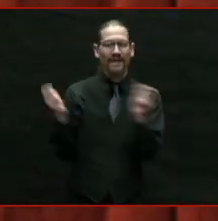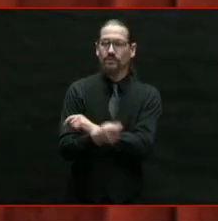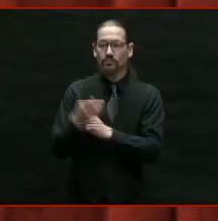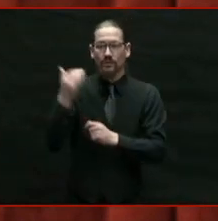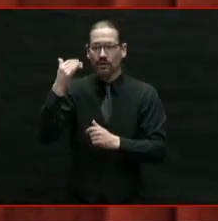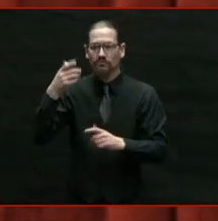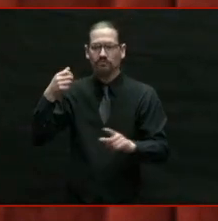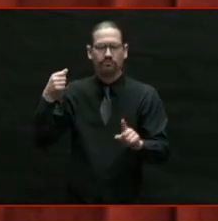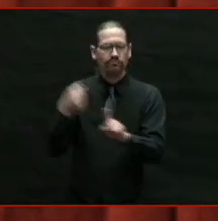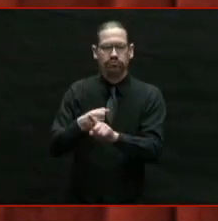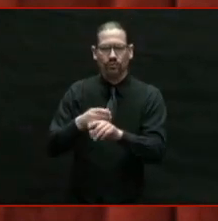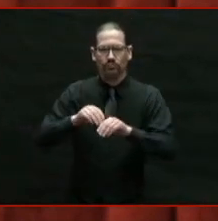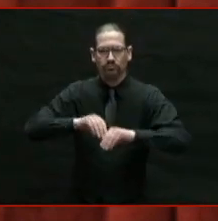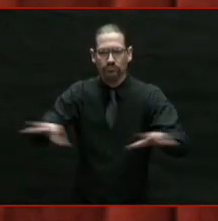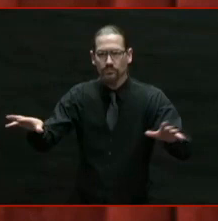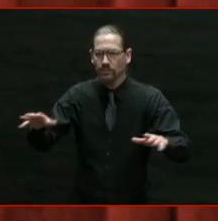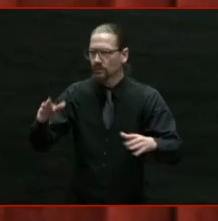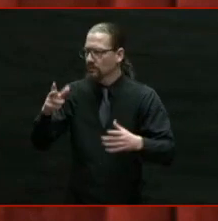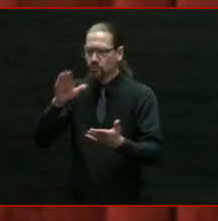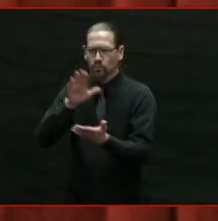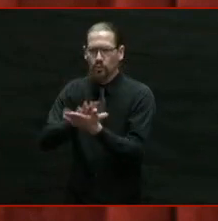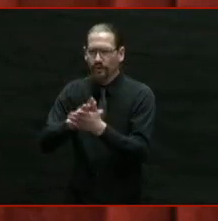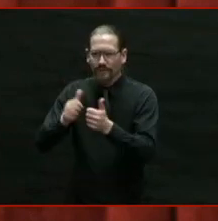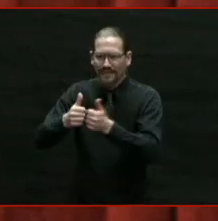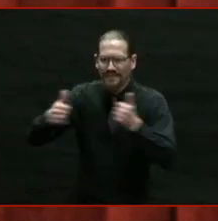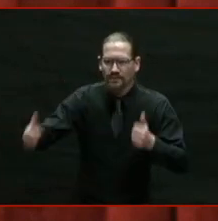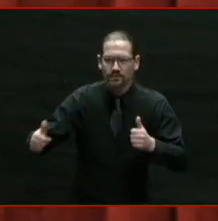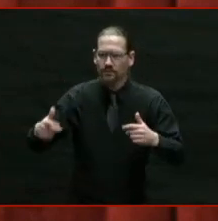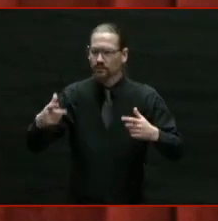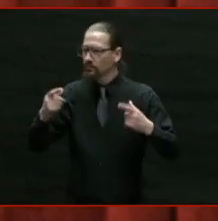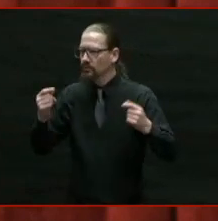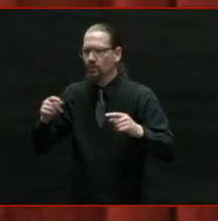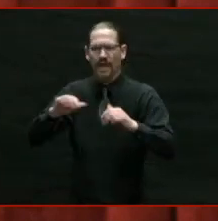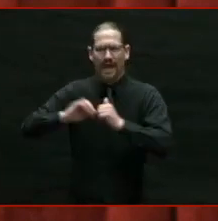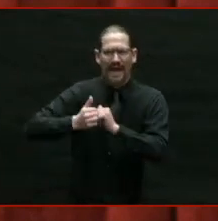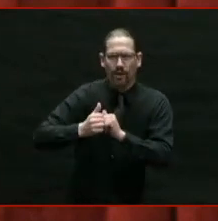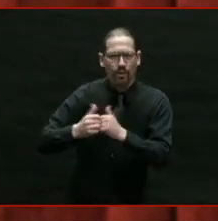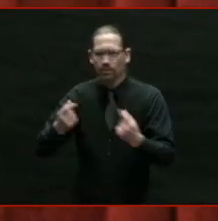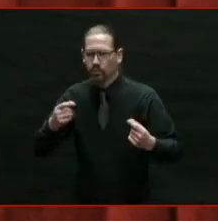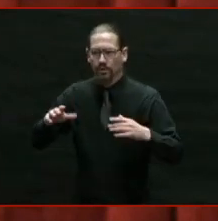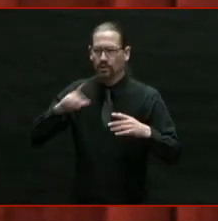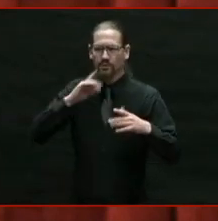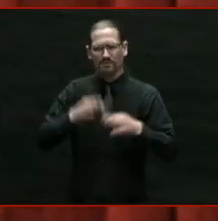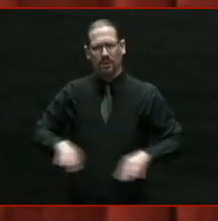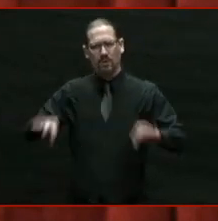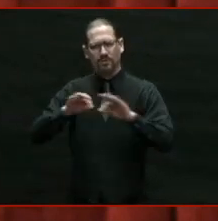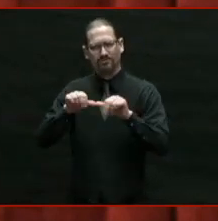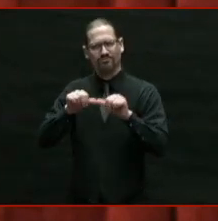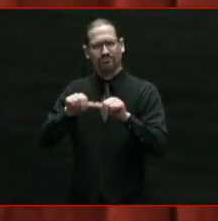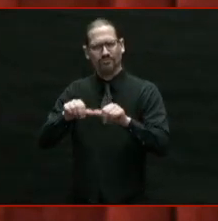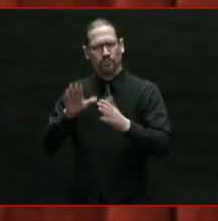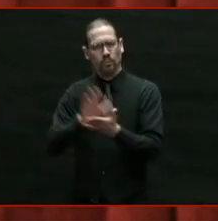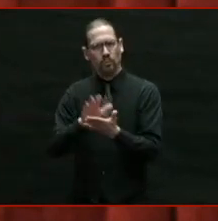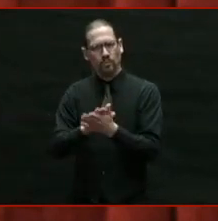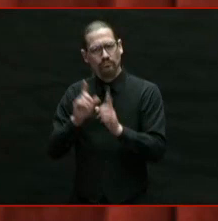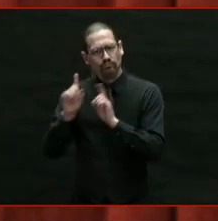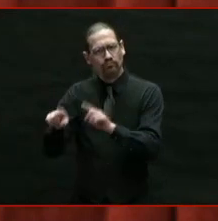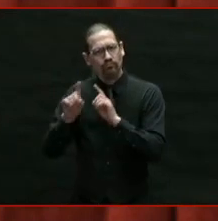And now we're on a mission to vaccinate every single Rhode Islander as quickly as possible.